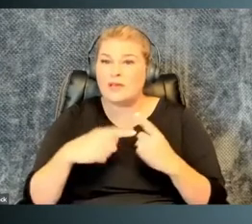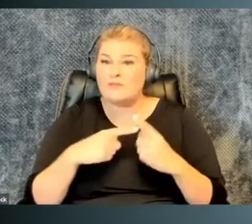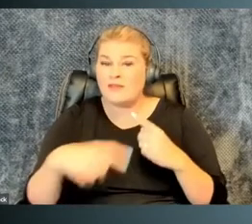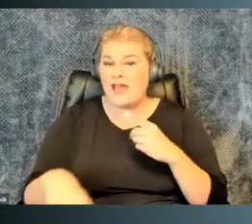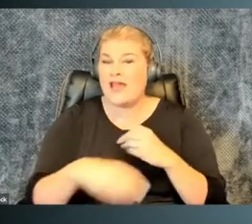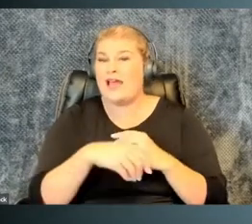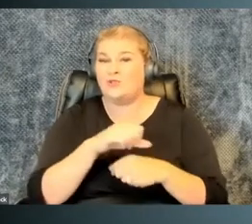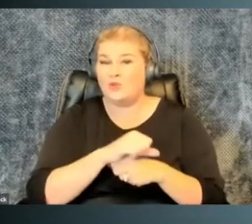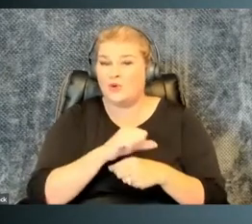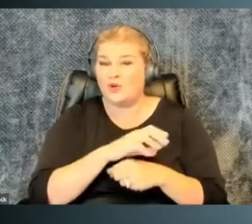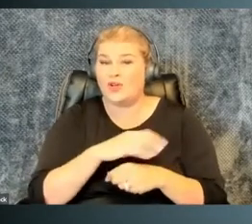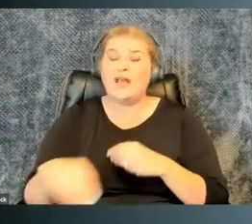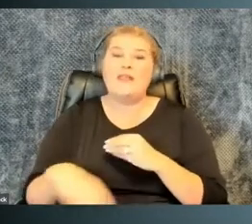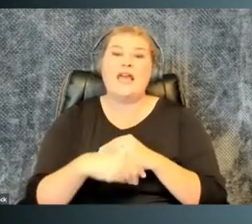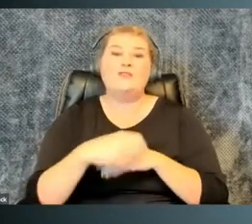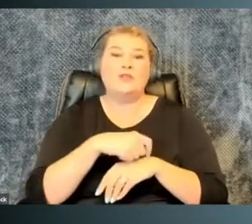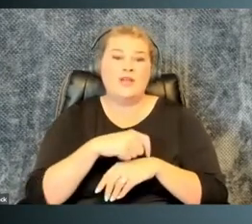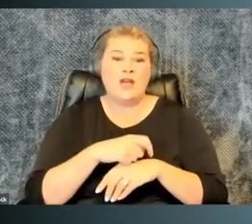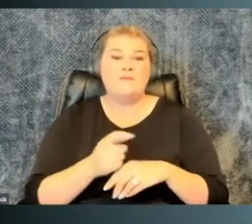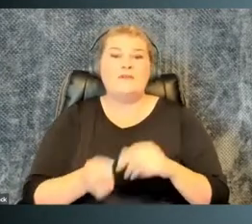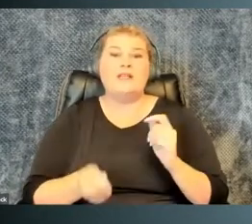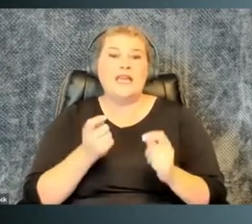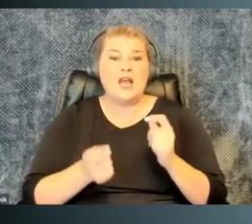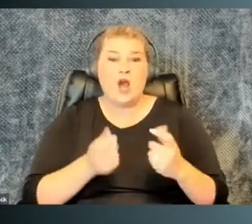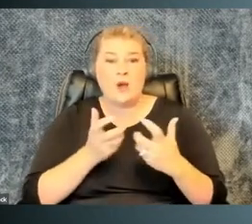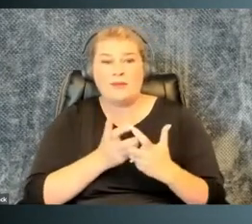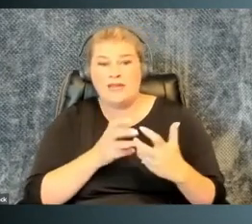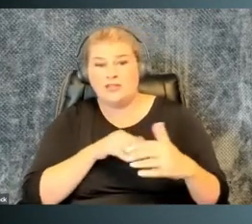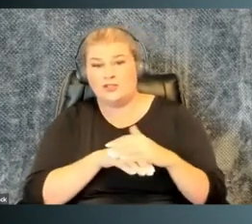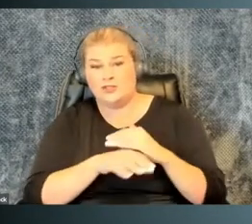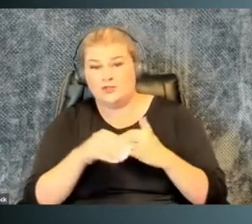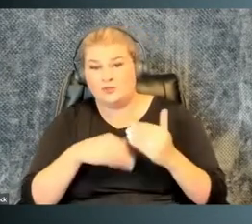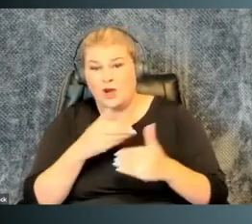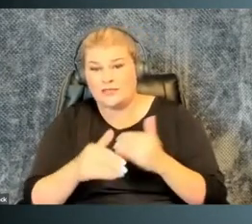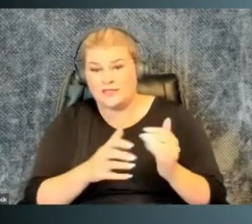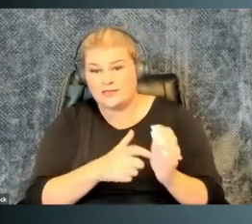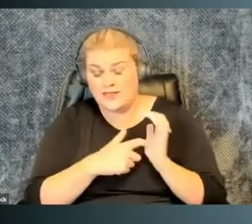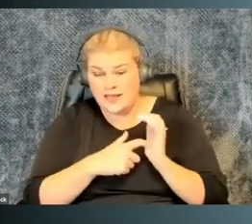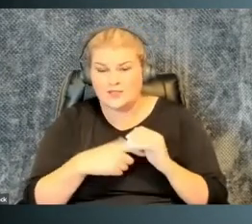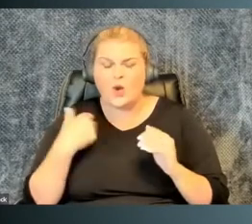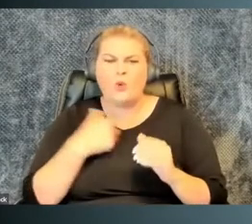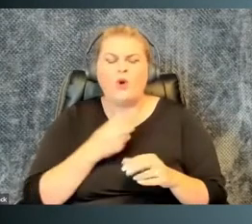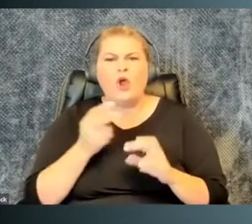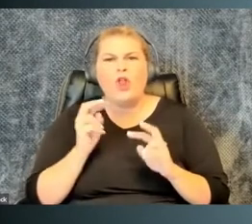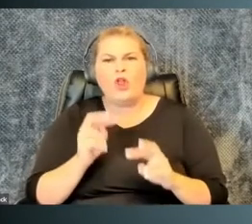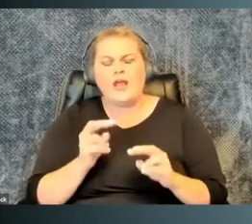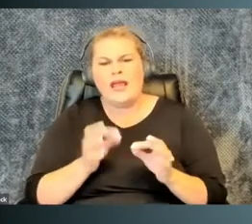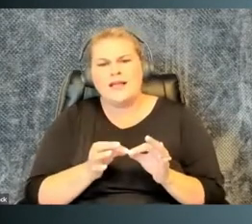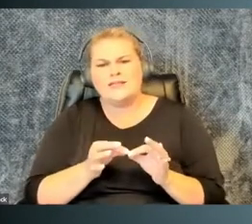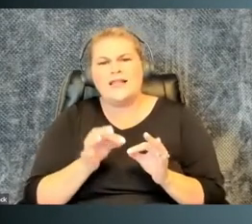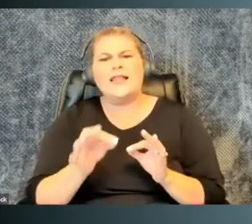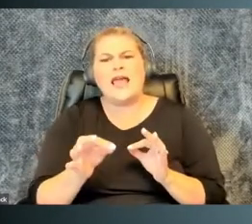So we talk about this extra labor and the extra time the accommodations process takes. We're looking